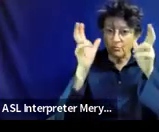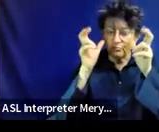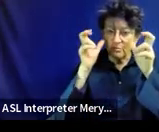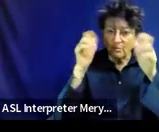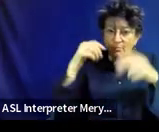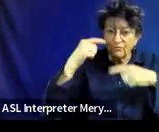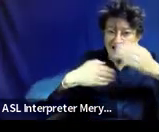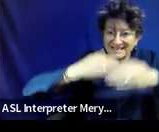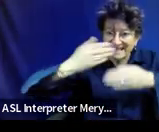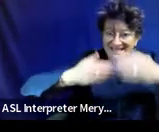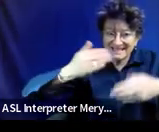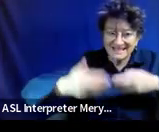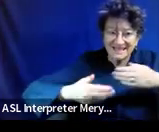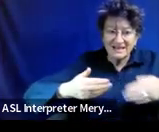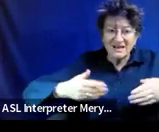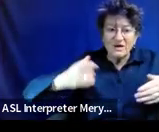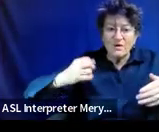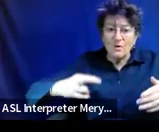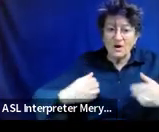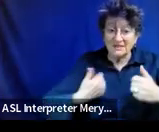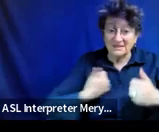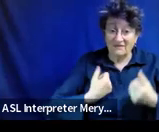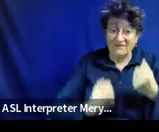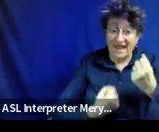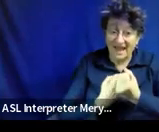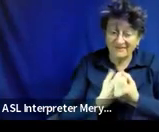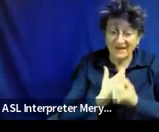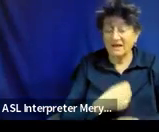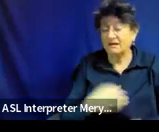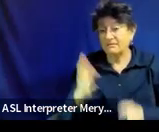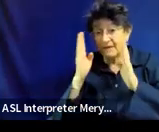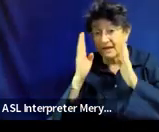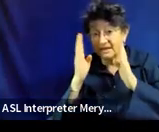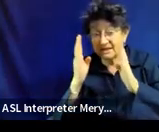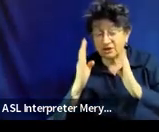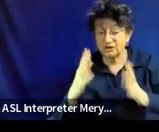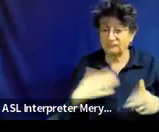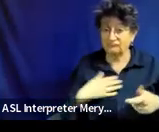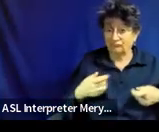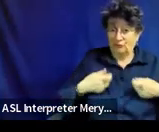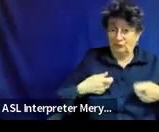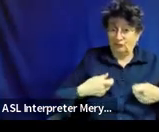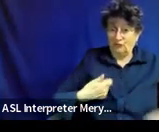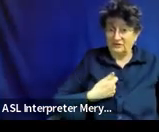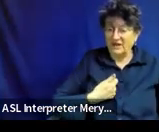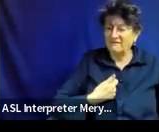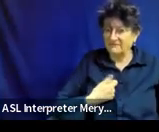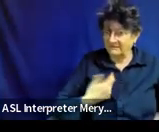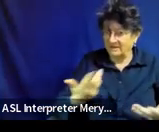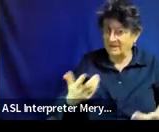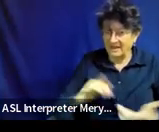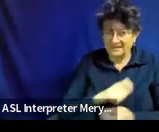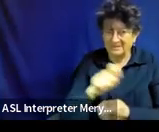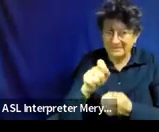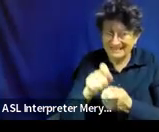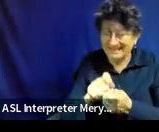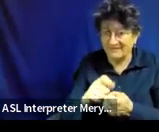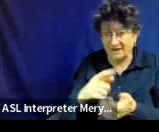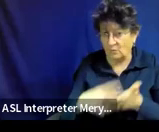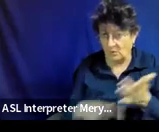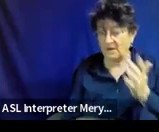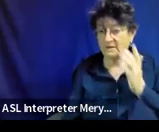your employee's handling Voyager you have a the set of and know that then we would expect to see the